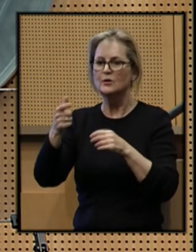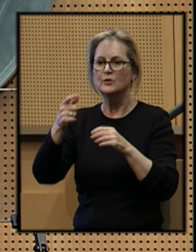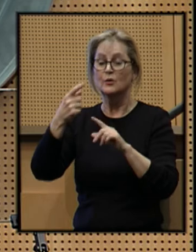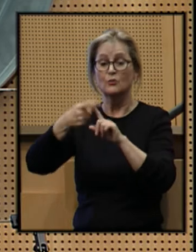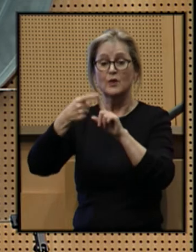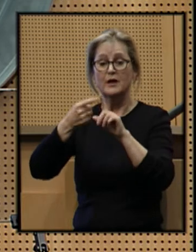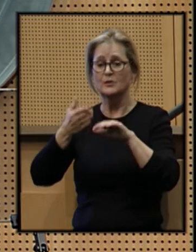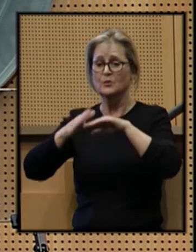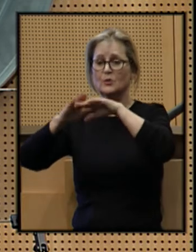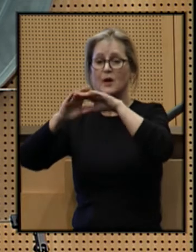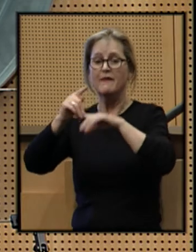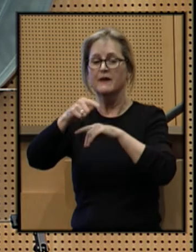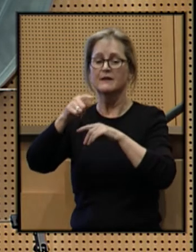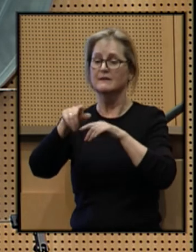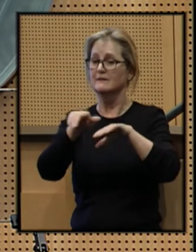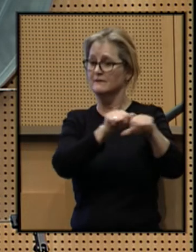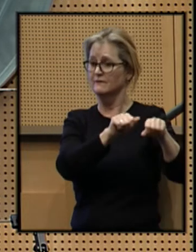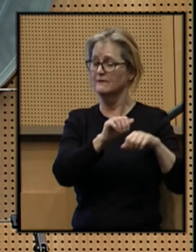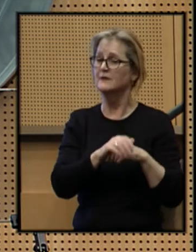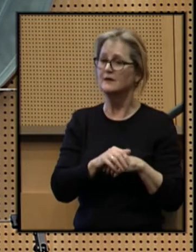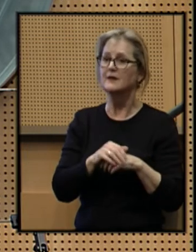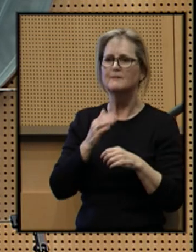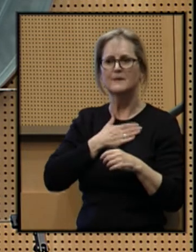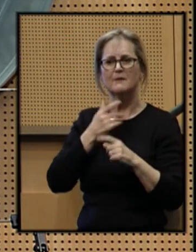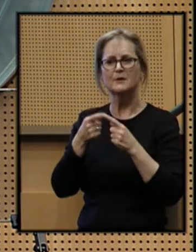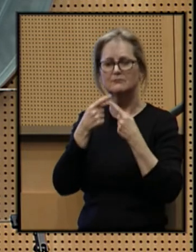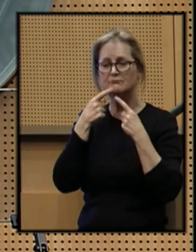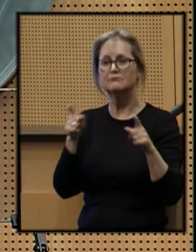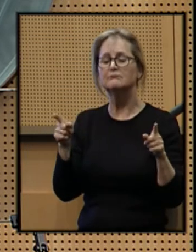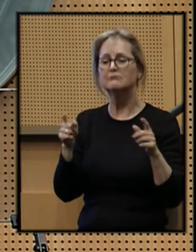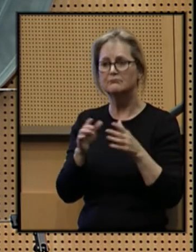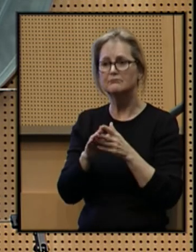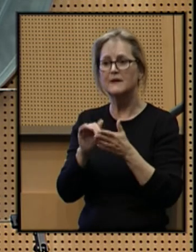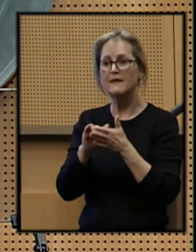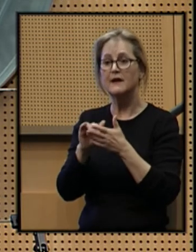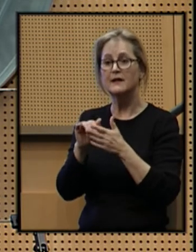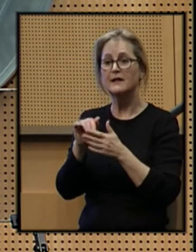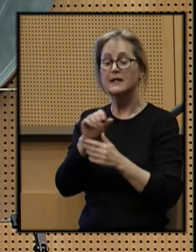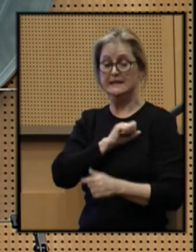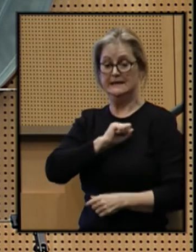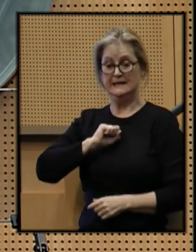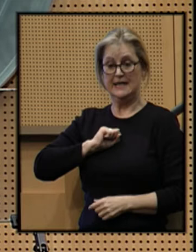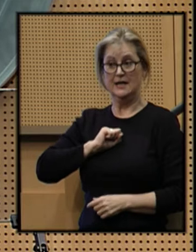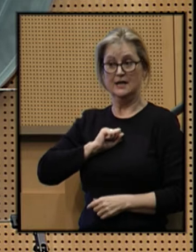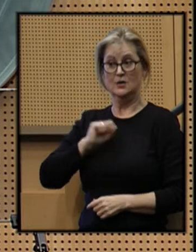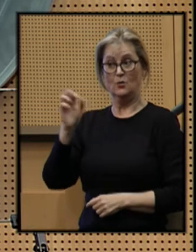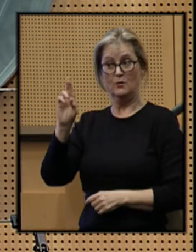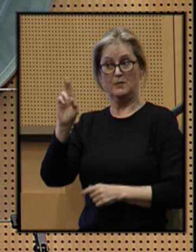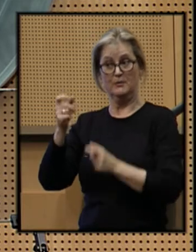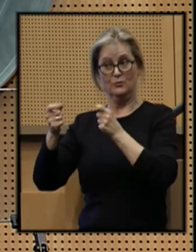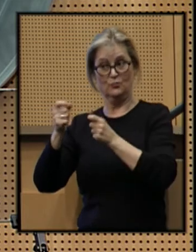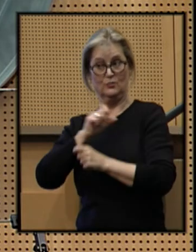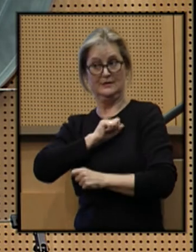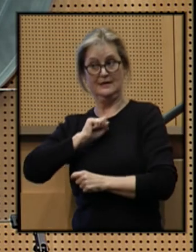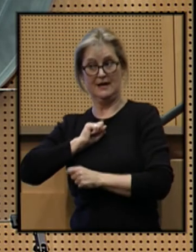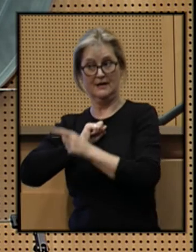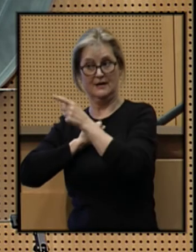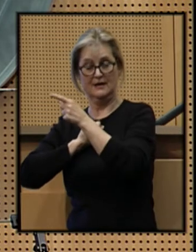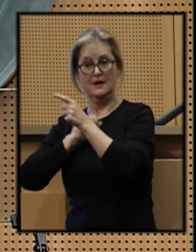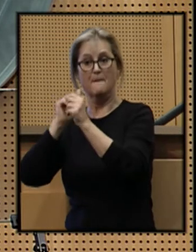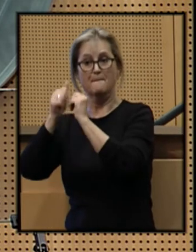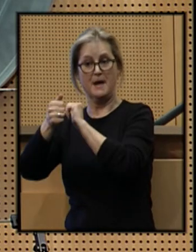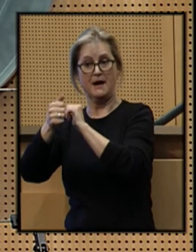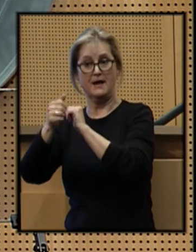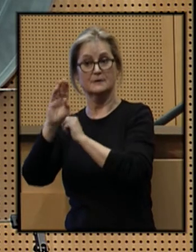rents and displace them. And I'm happy to announce that the Senate, the Republican-controlled Senate, passed